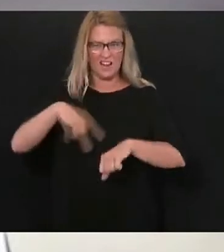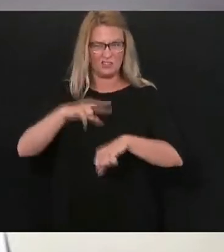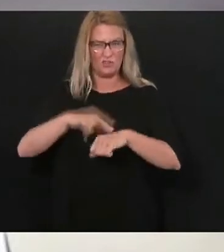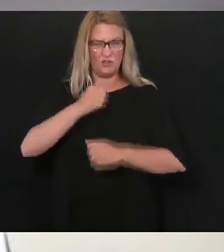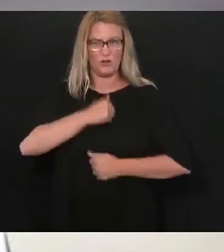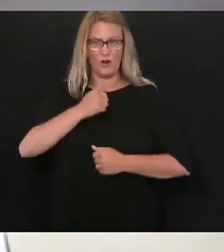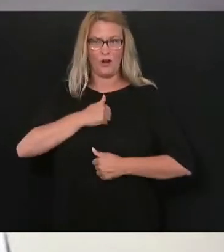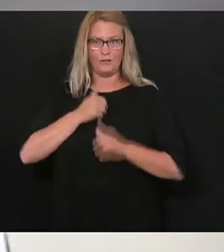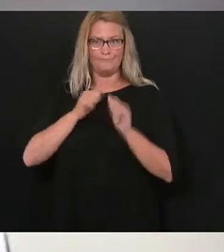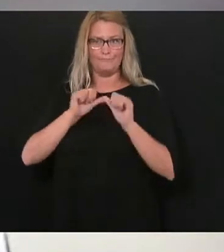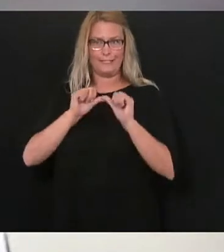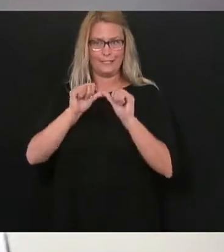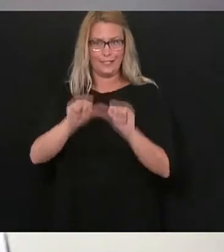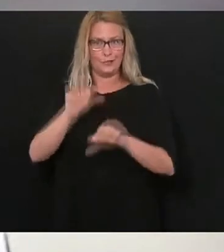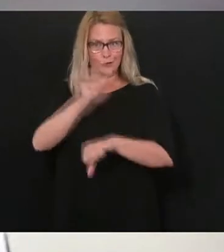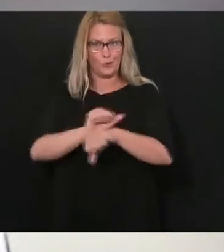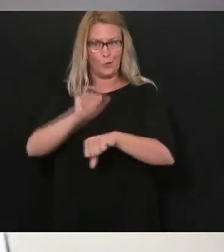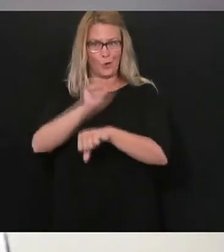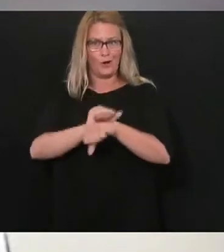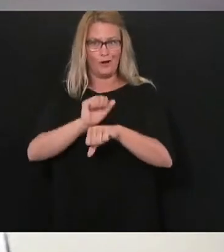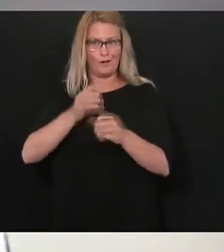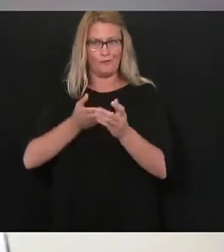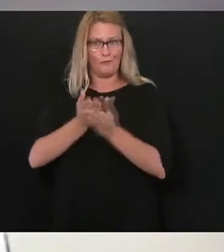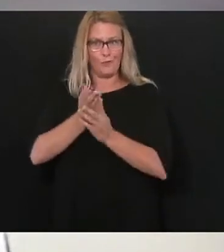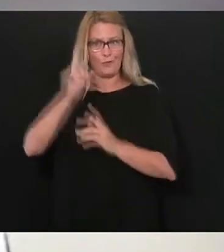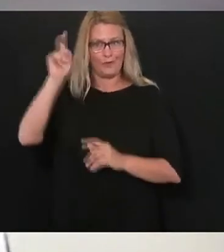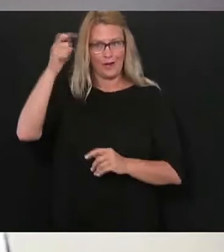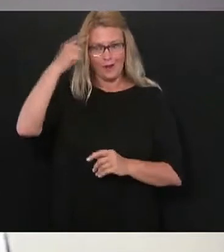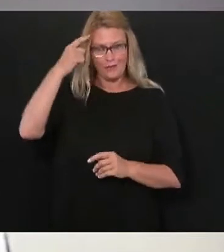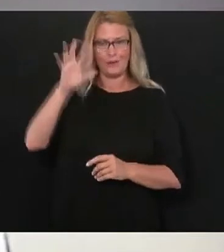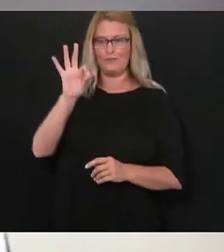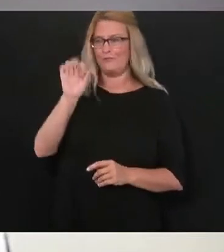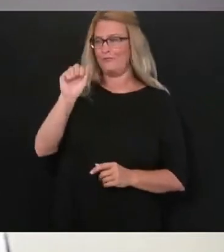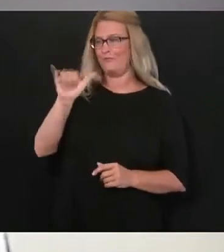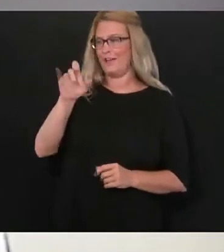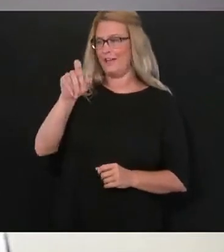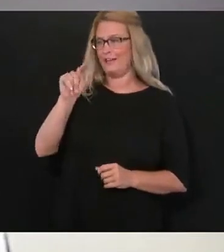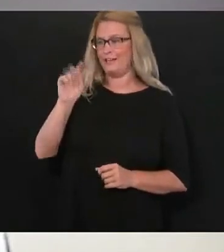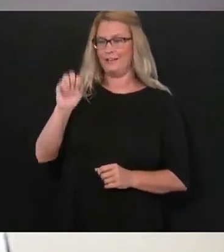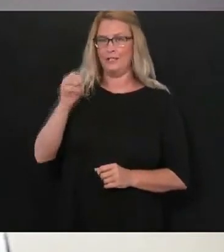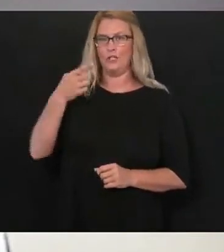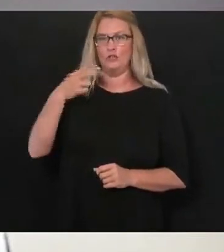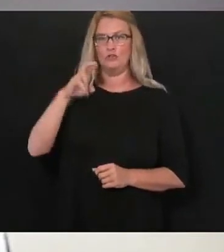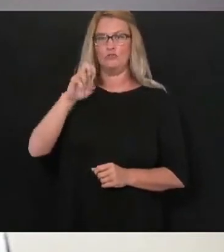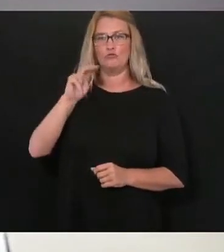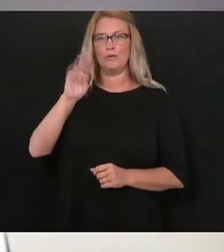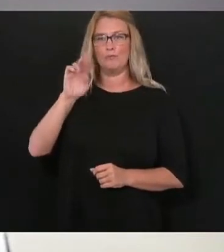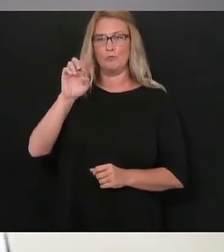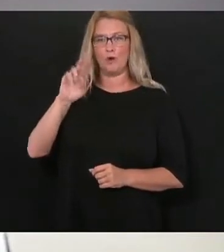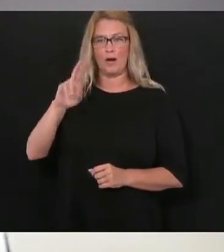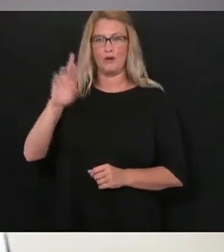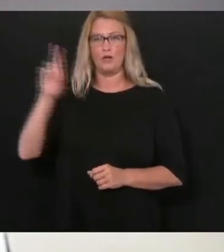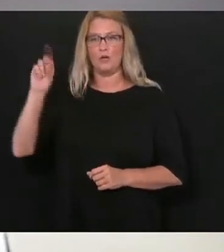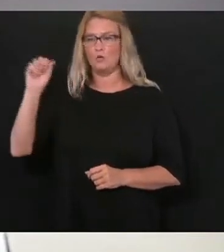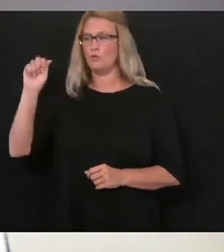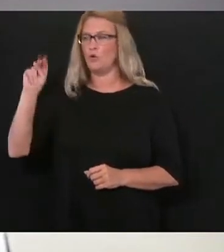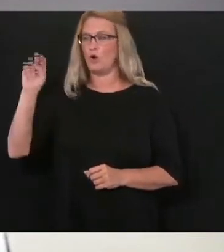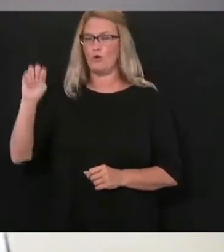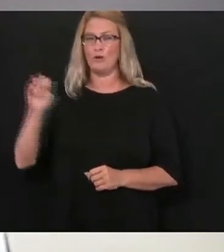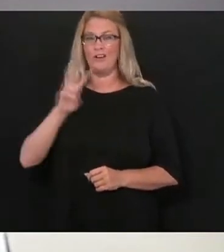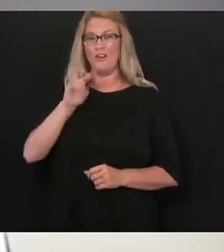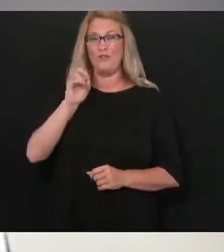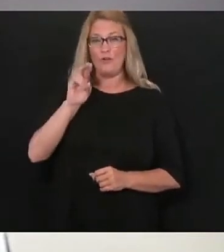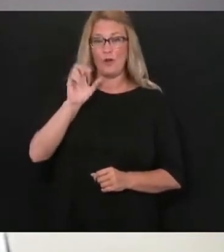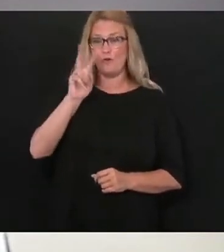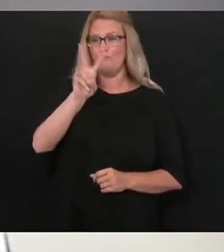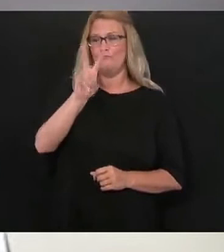state of emergency declaration to provide support in Fayette Greenbire and Monroe County BOAD and a number of volunteer groups